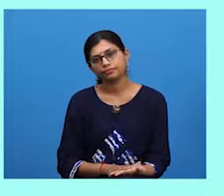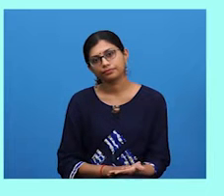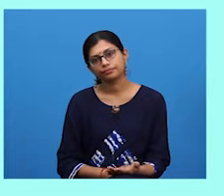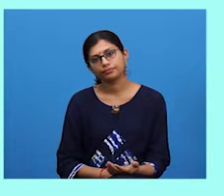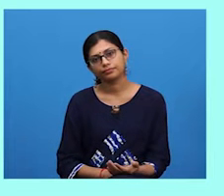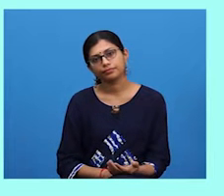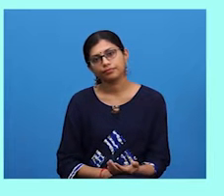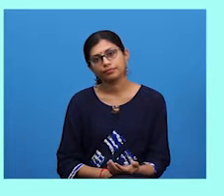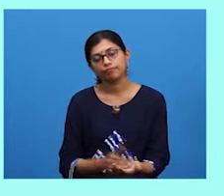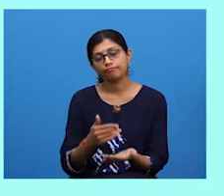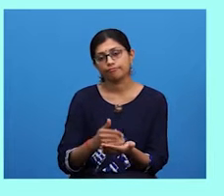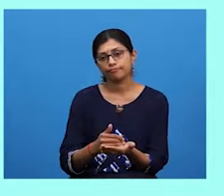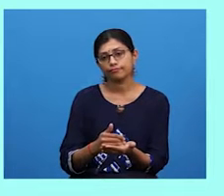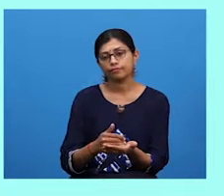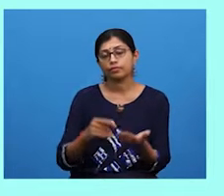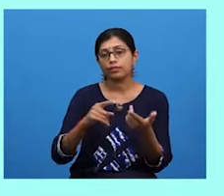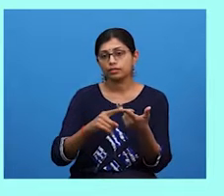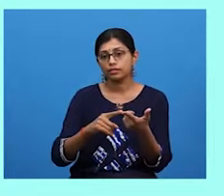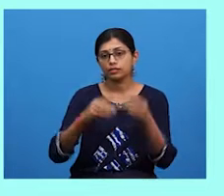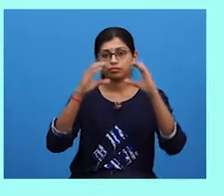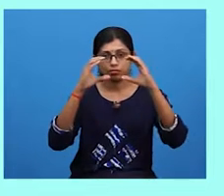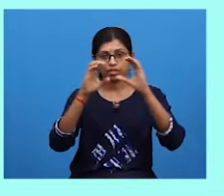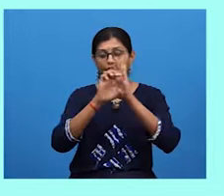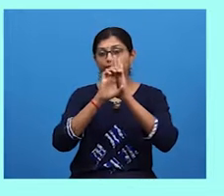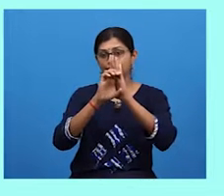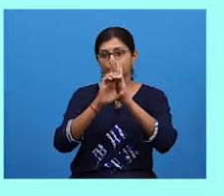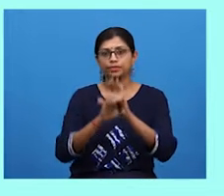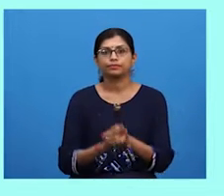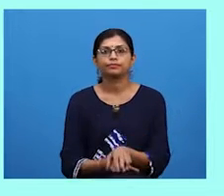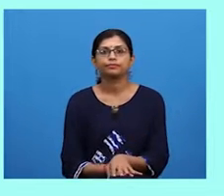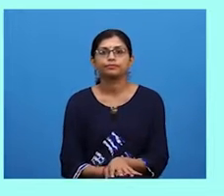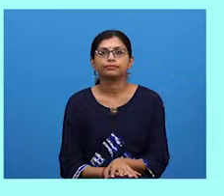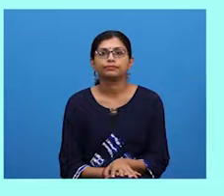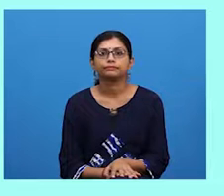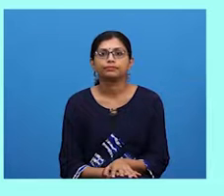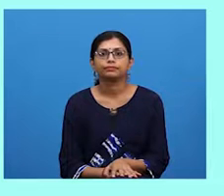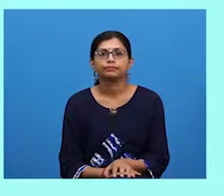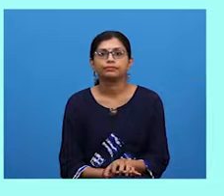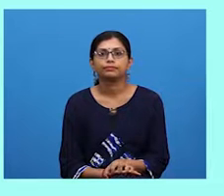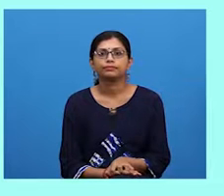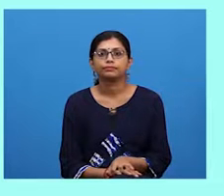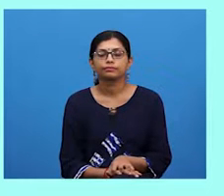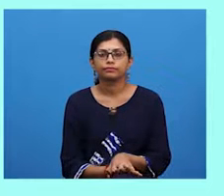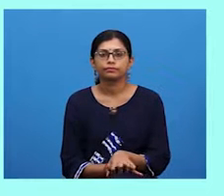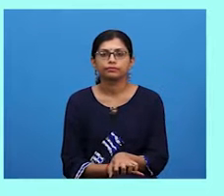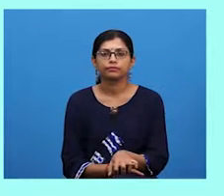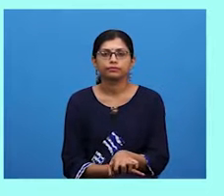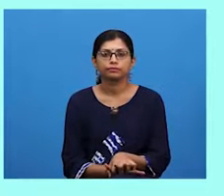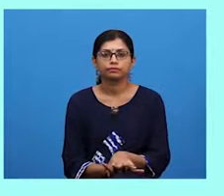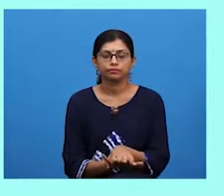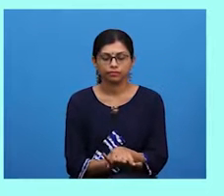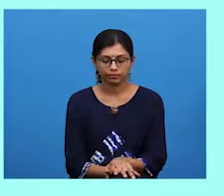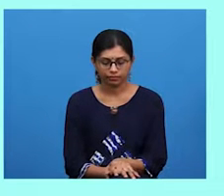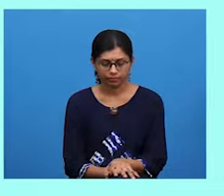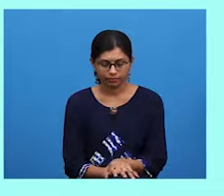Twitter, in my opinion, is a more engaging platform to establish and